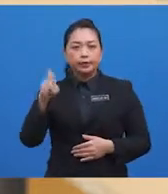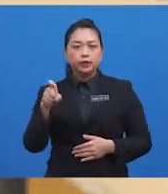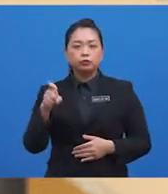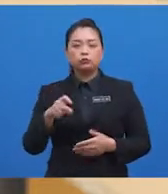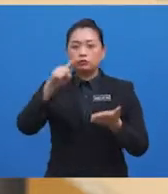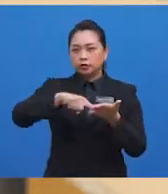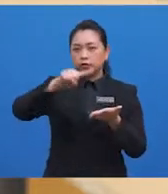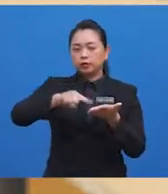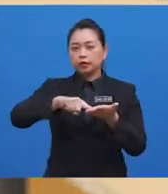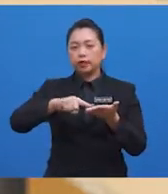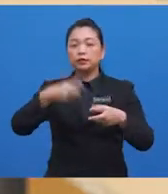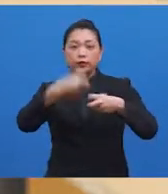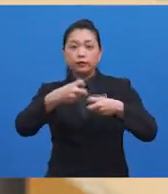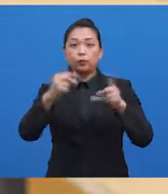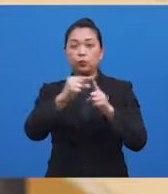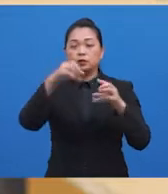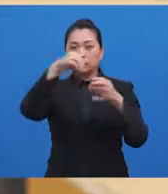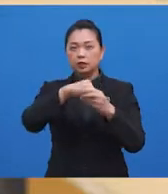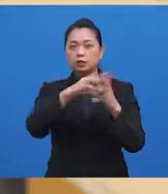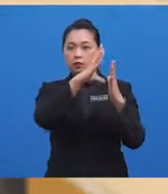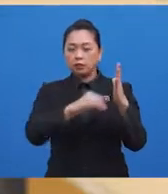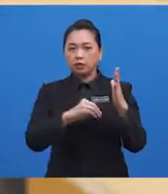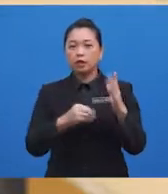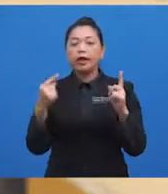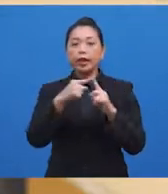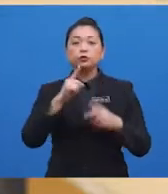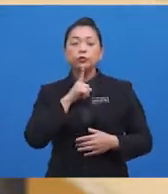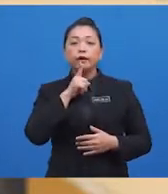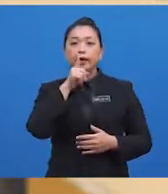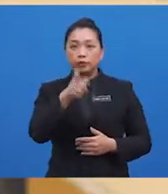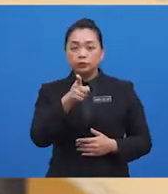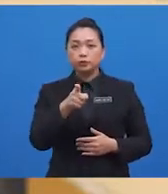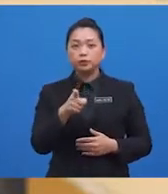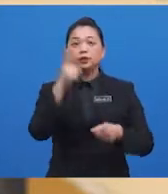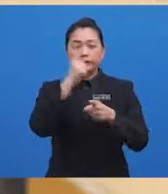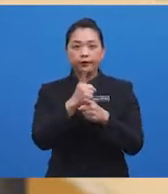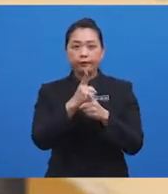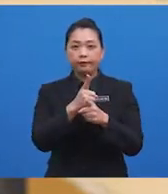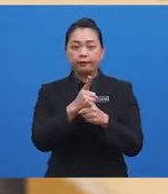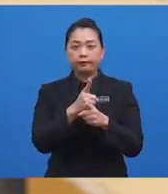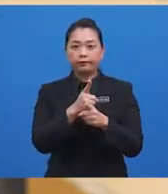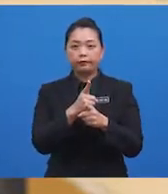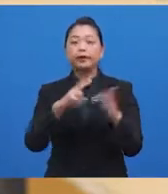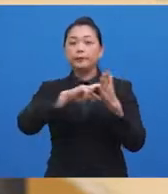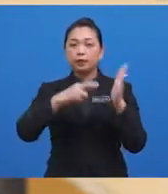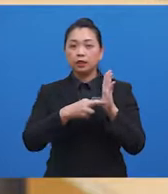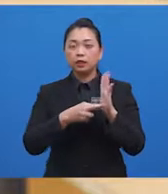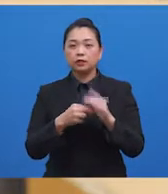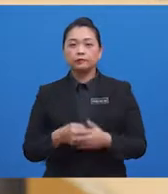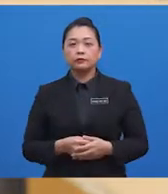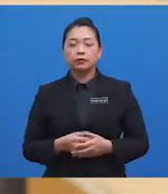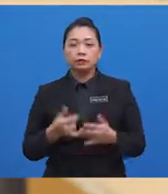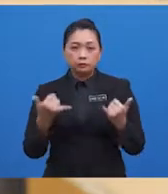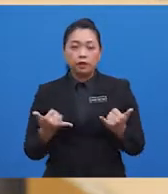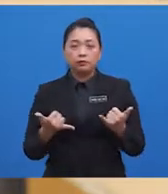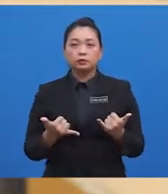of the difficult words in the text, so as to ensure a correct understanding of the main and supporting points. Now, this